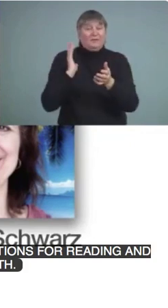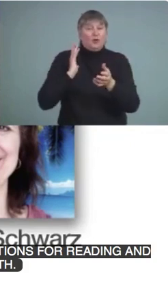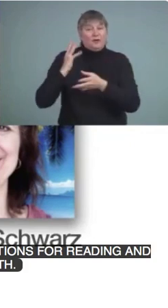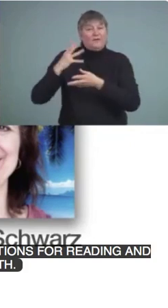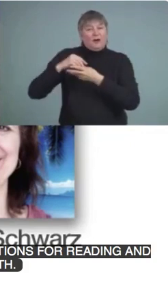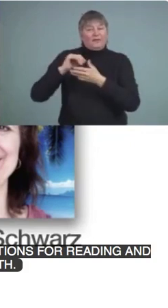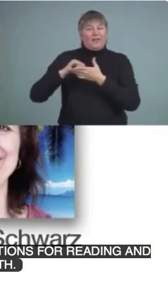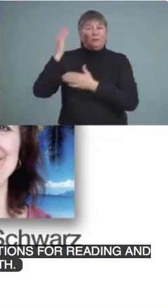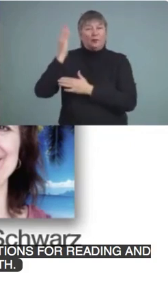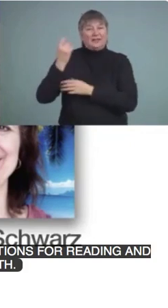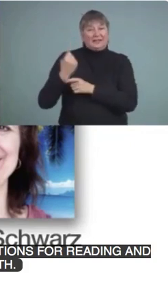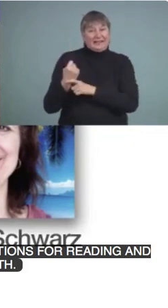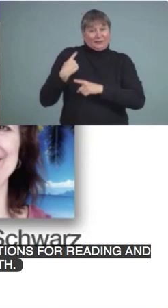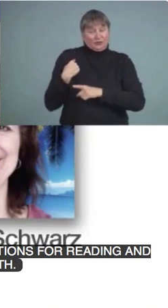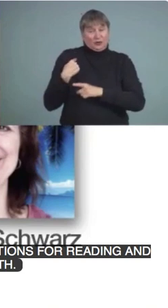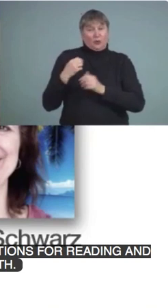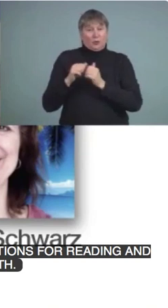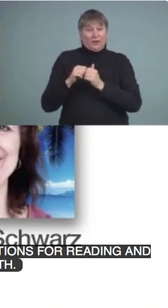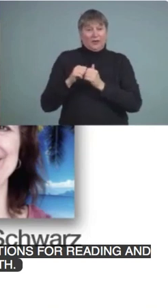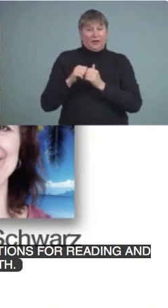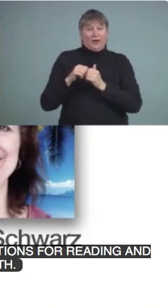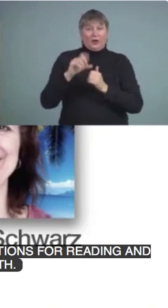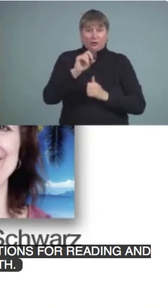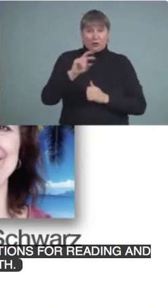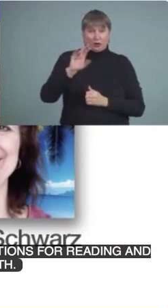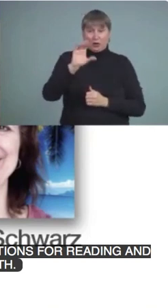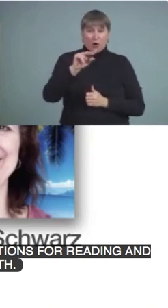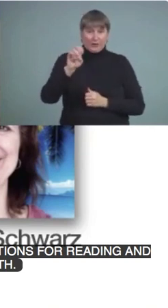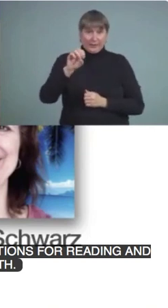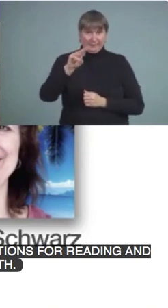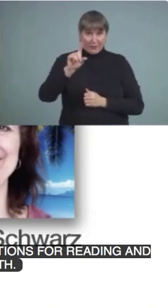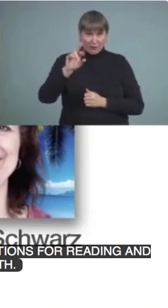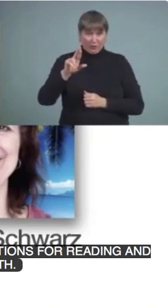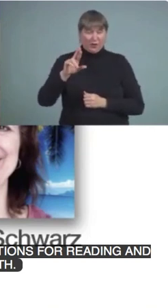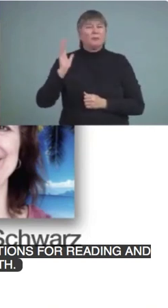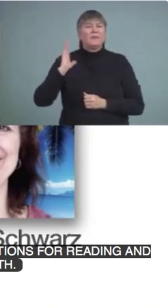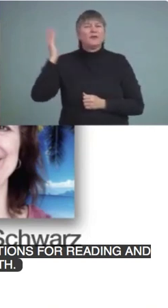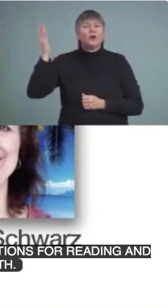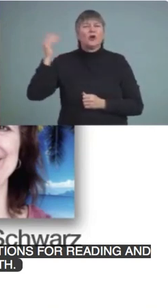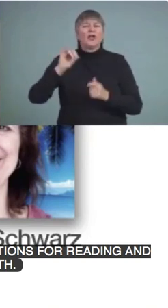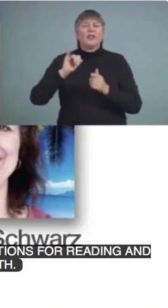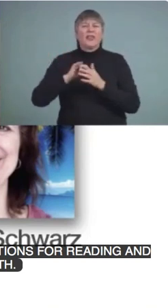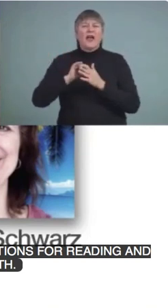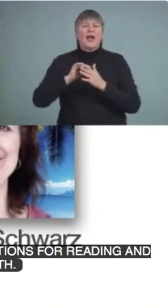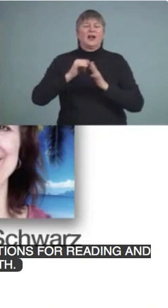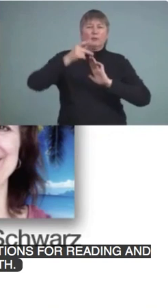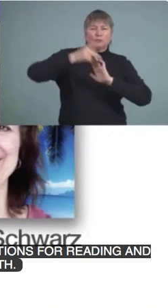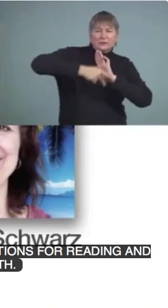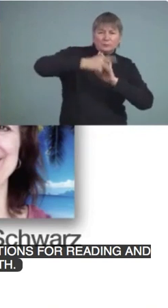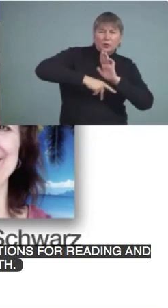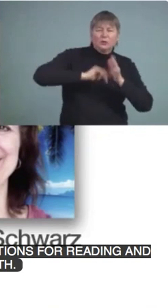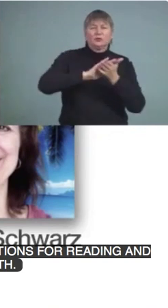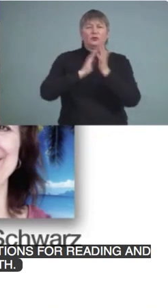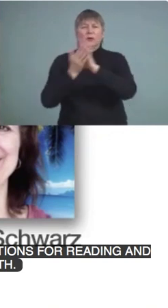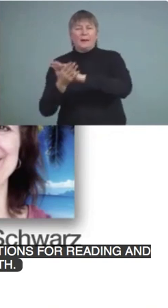presentation last year, Dr. Connie Mayer presented on the principles into practice language and